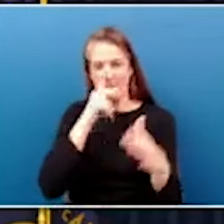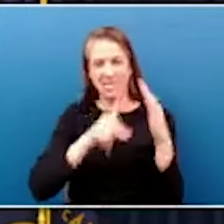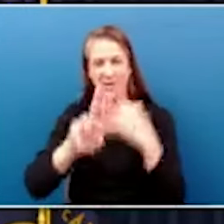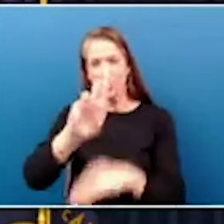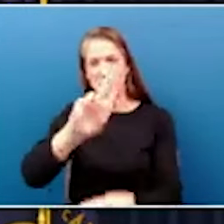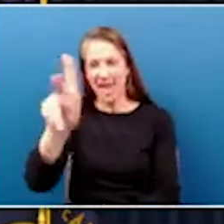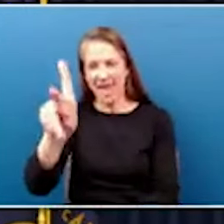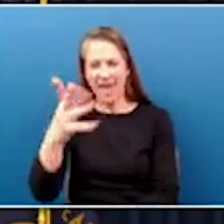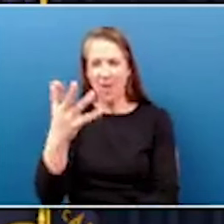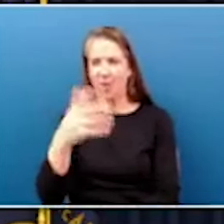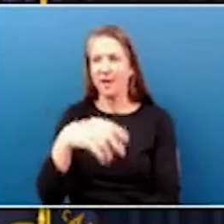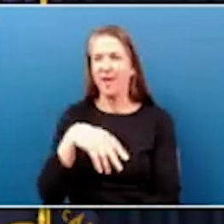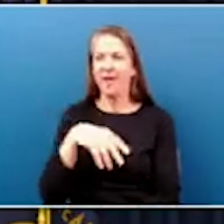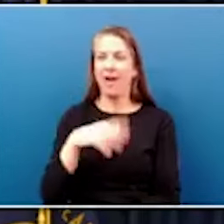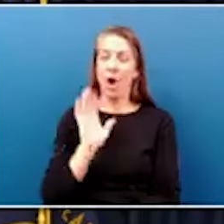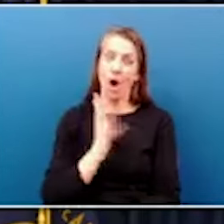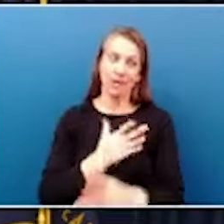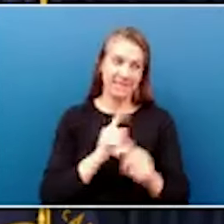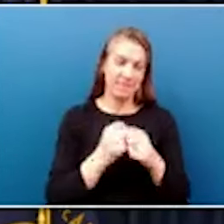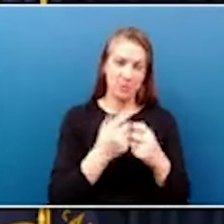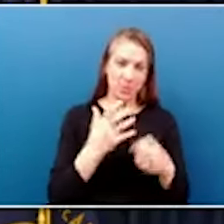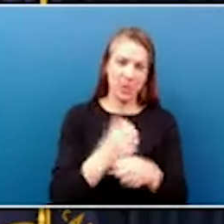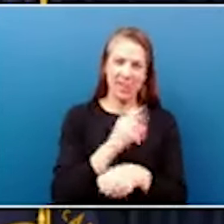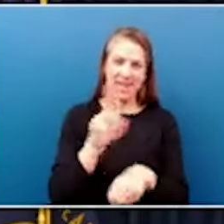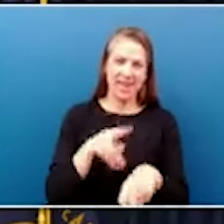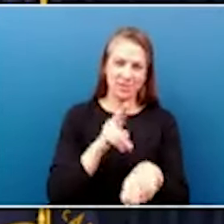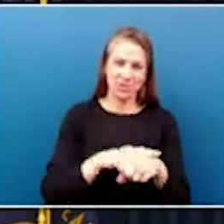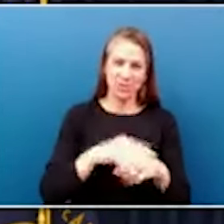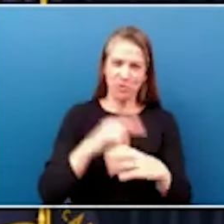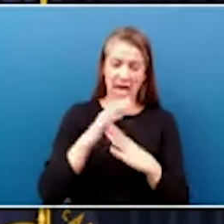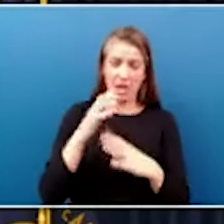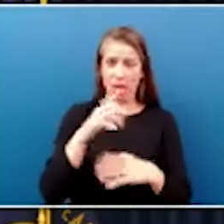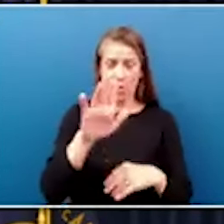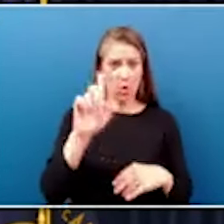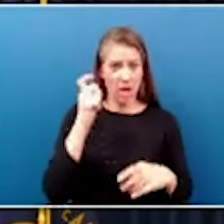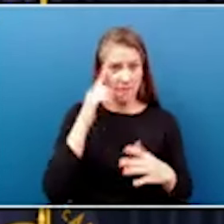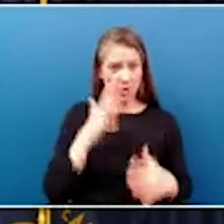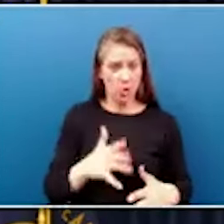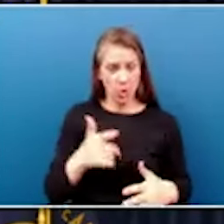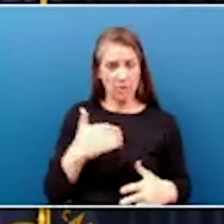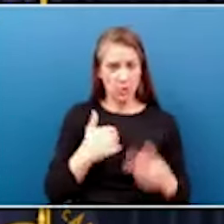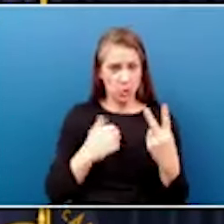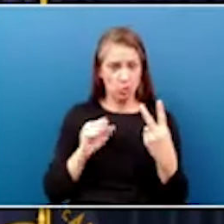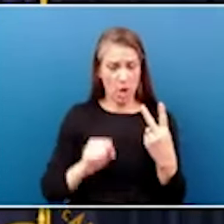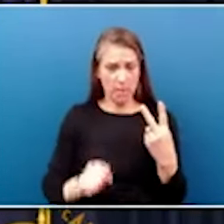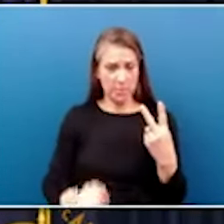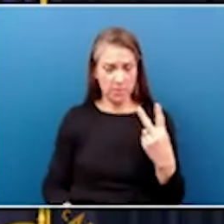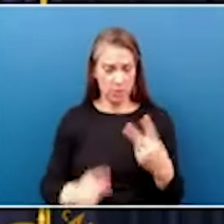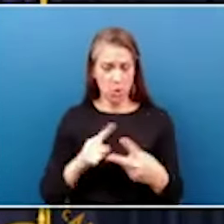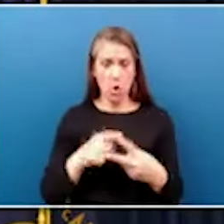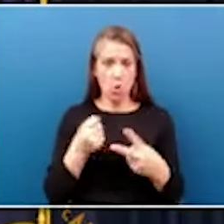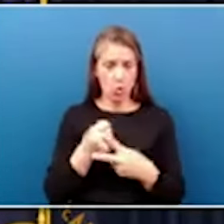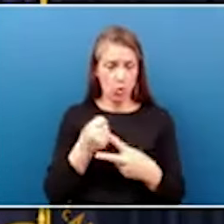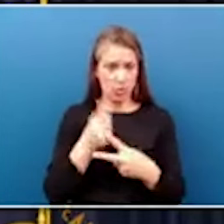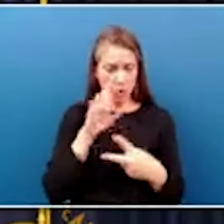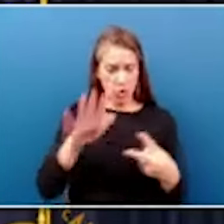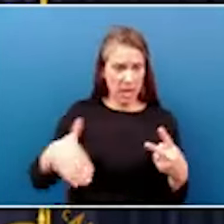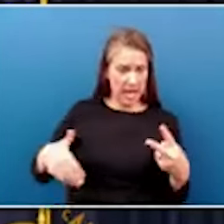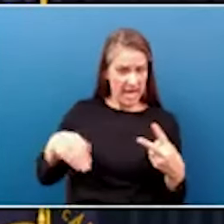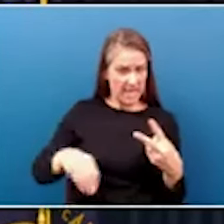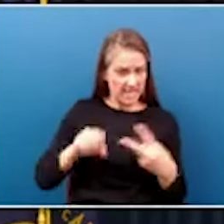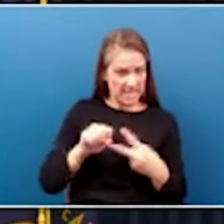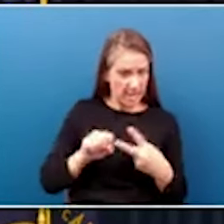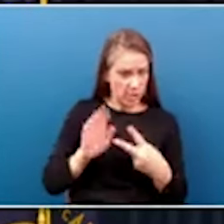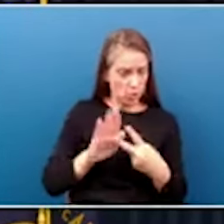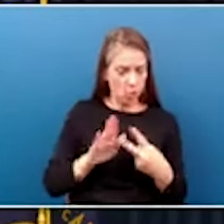of our other teams to win the national title. When you're governor, you have two jobs to root for your in-state schools and a root against Duke.